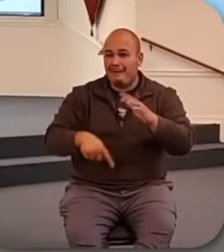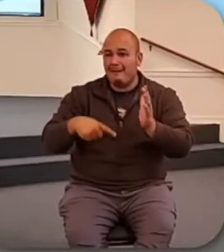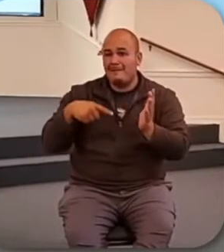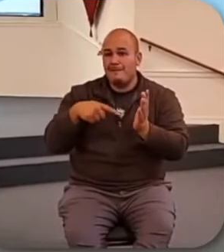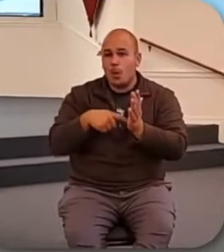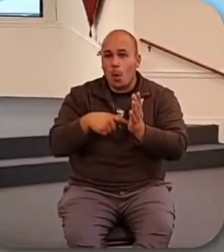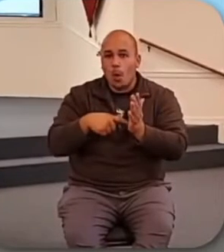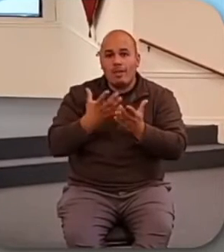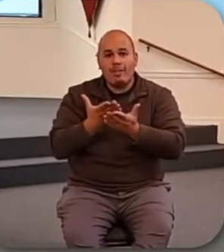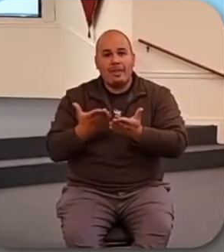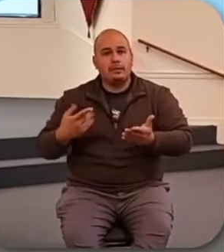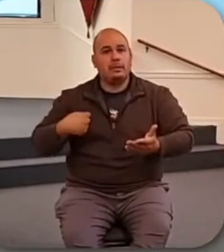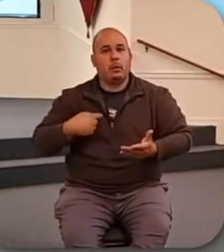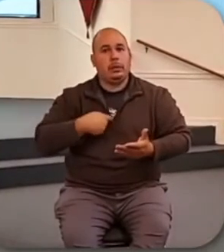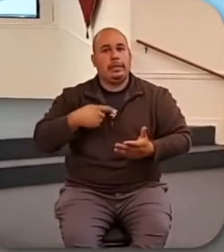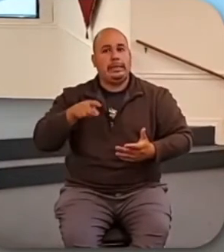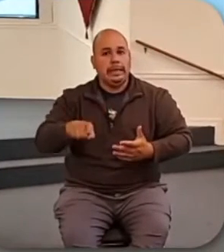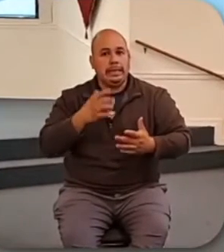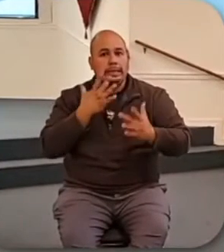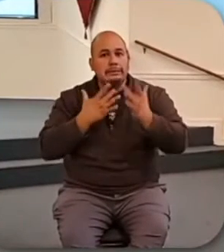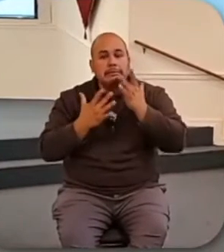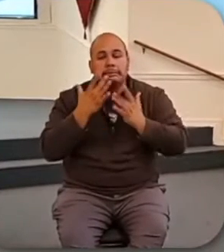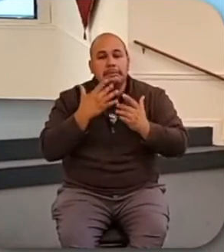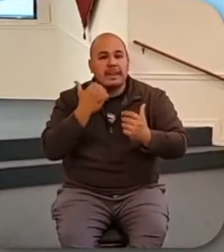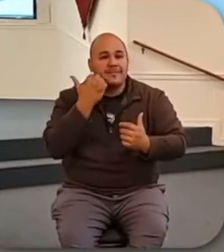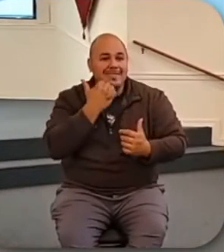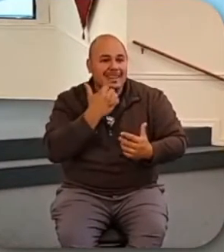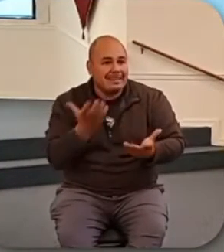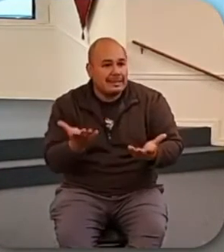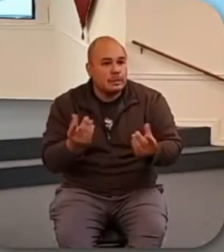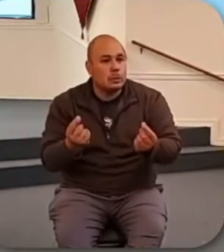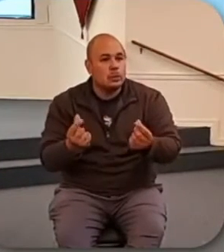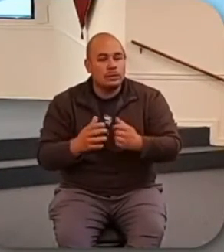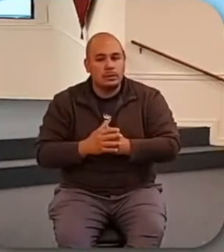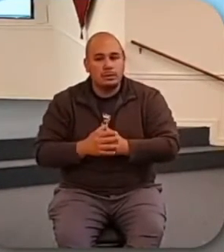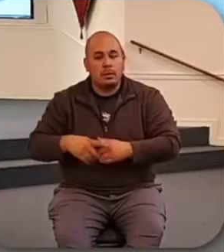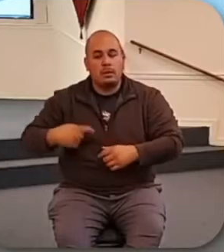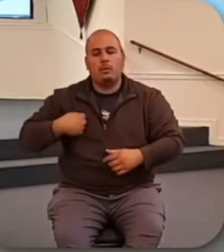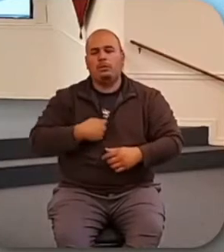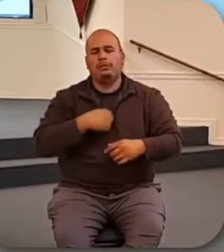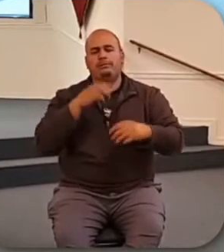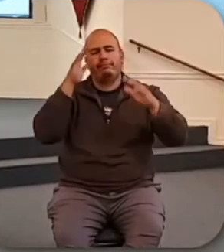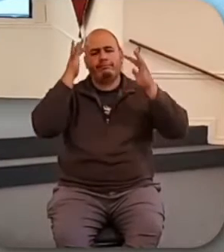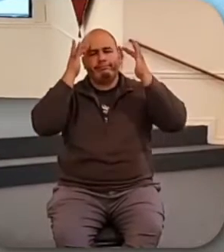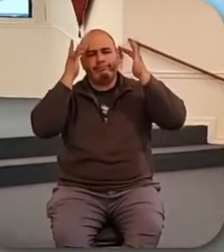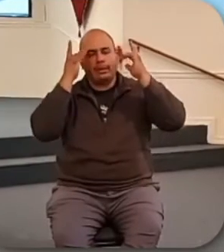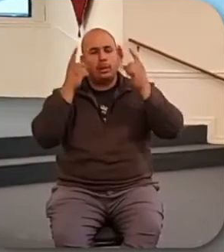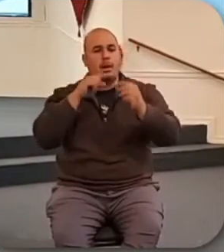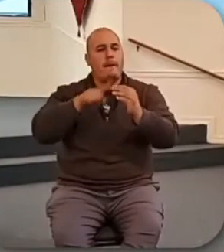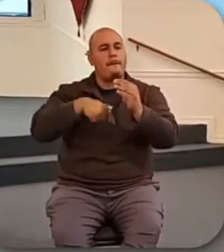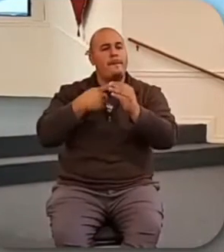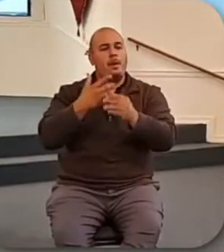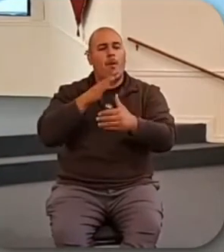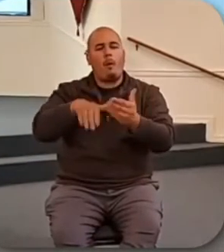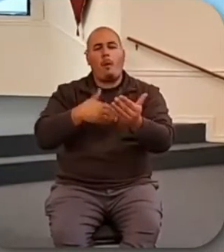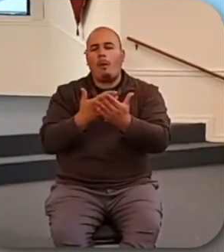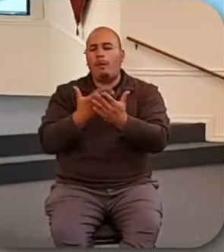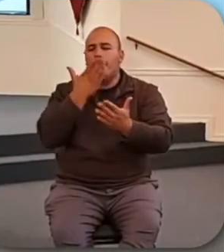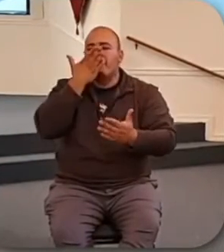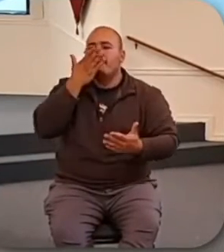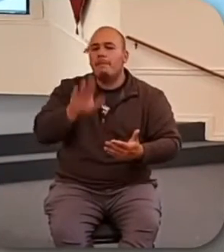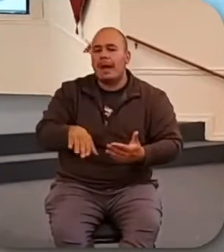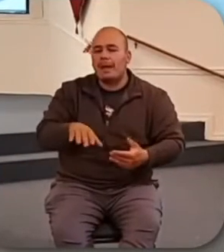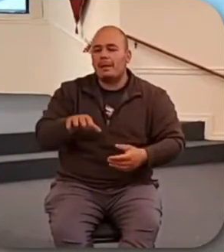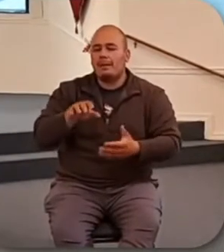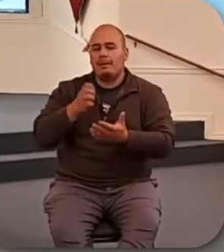need? And so we worry over all the bad economic news in the media. And you know what people do when they're worried about